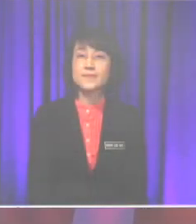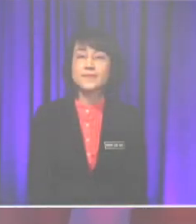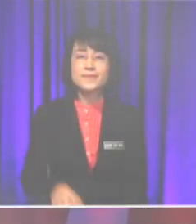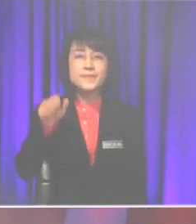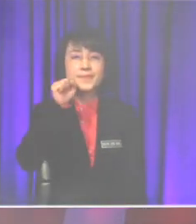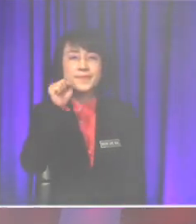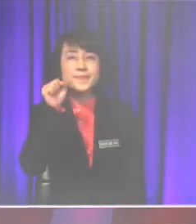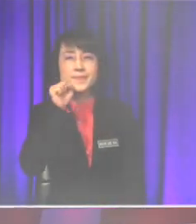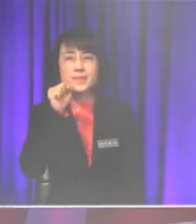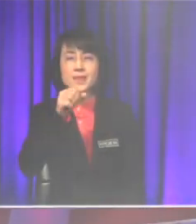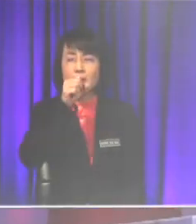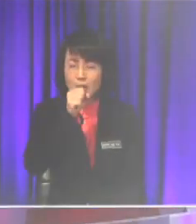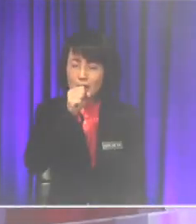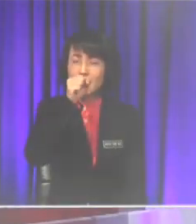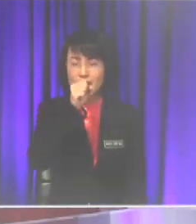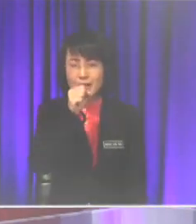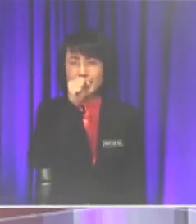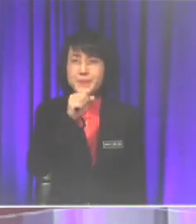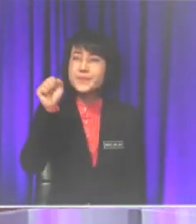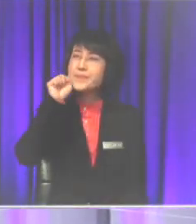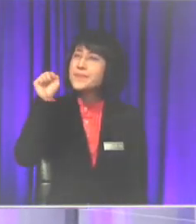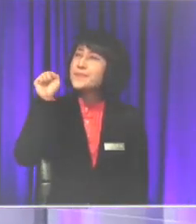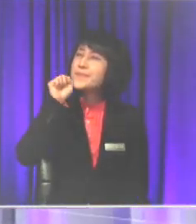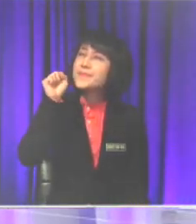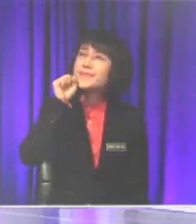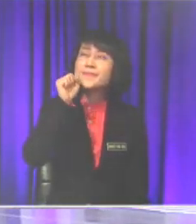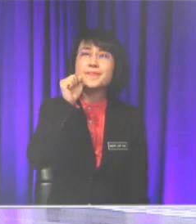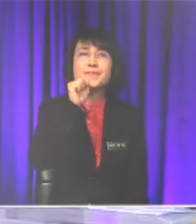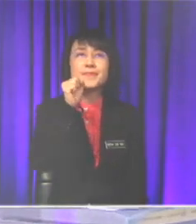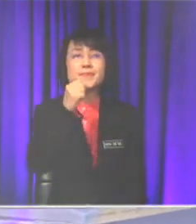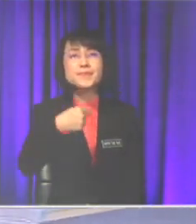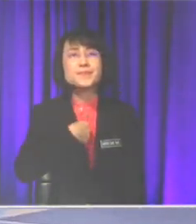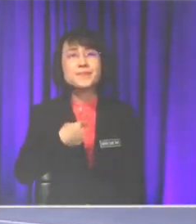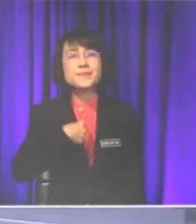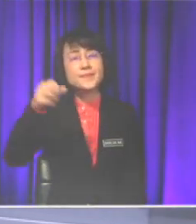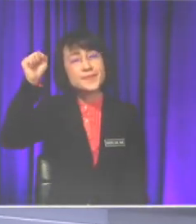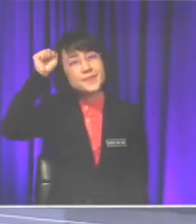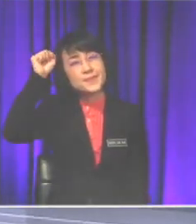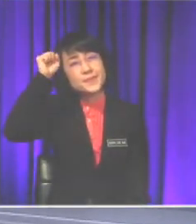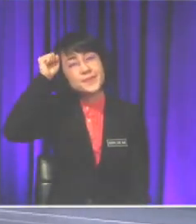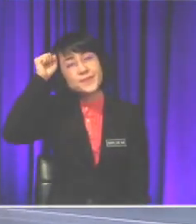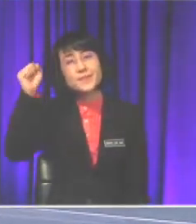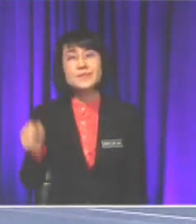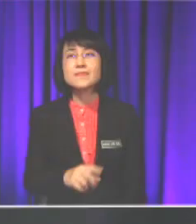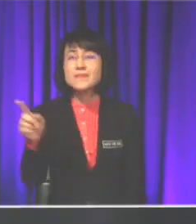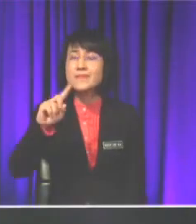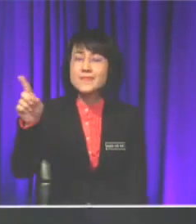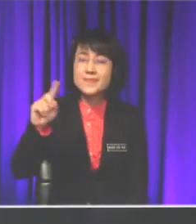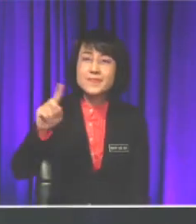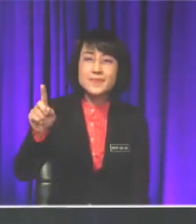Miss Sim Yes, yes, who is calling me? It's me, Sean Sean, where are you, Sean? I'm over here